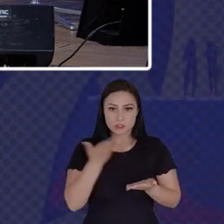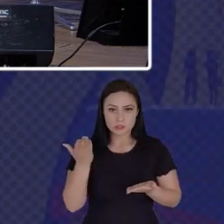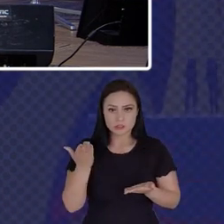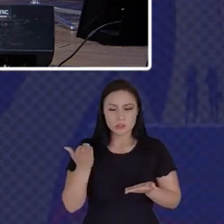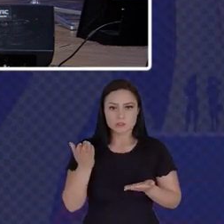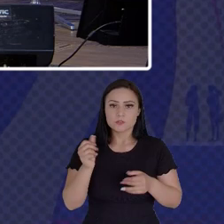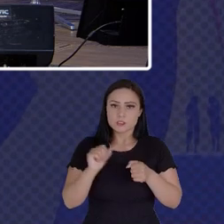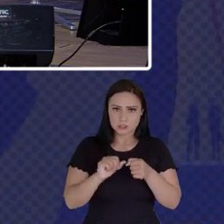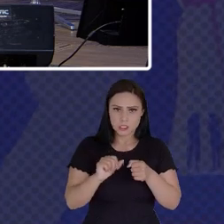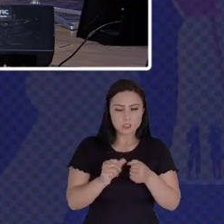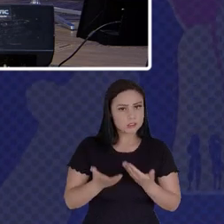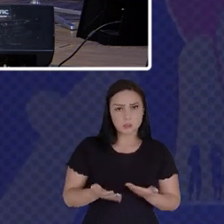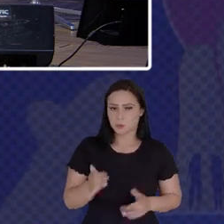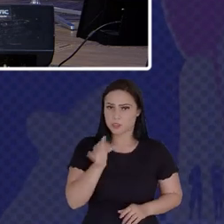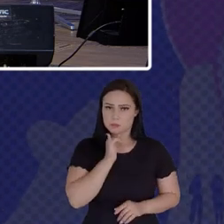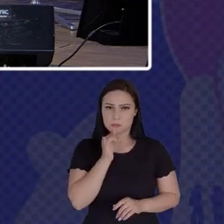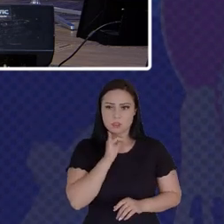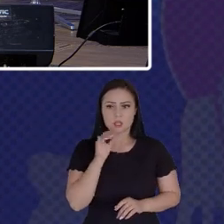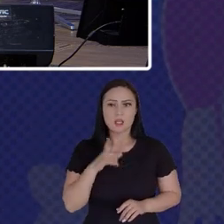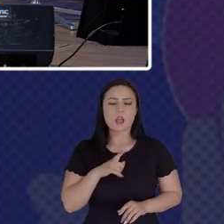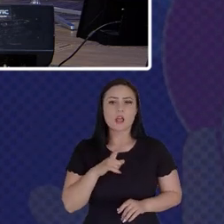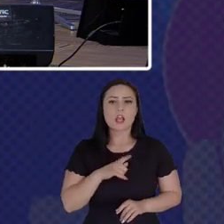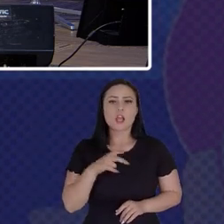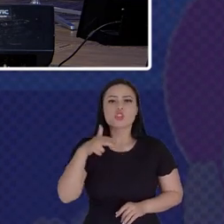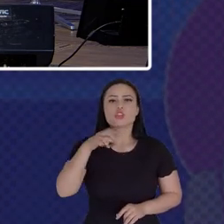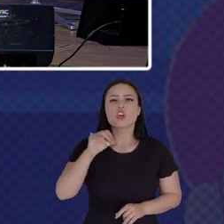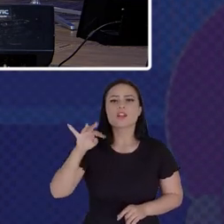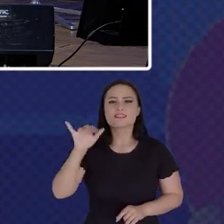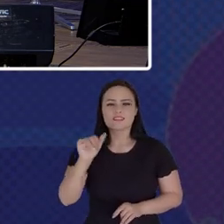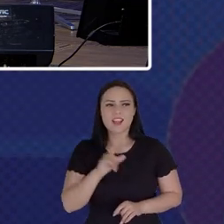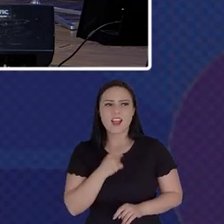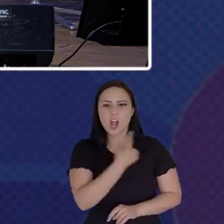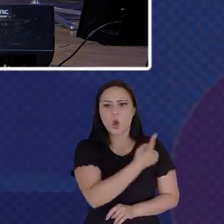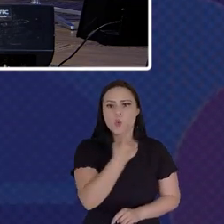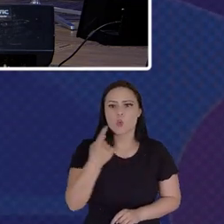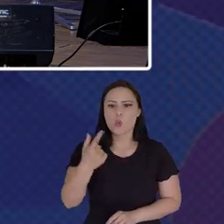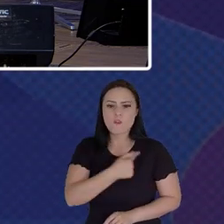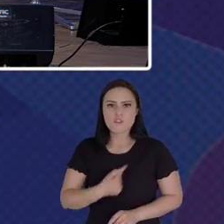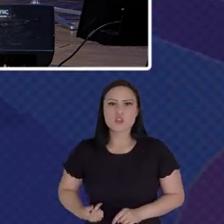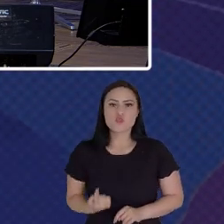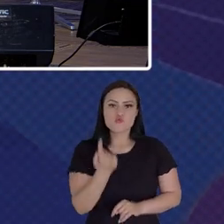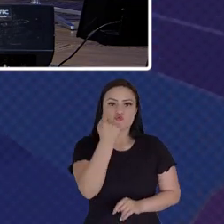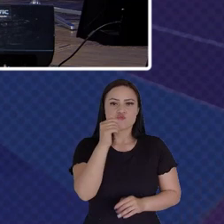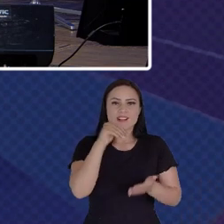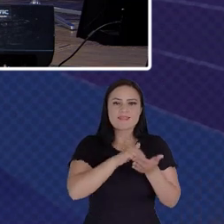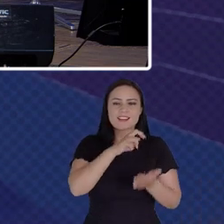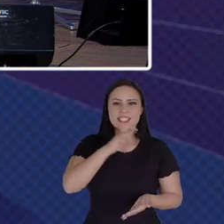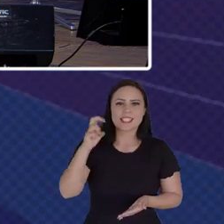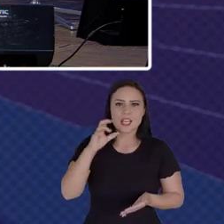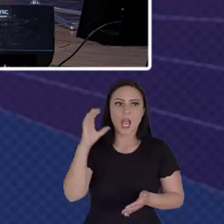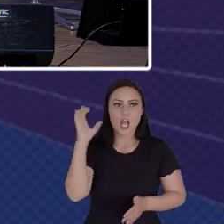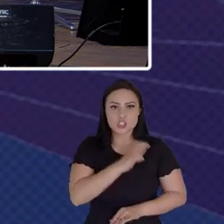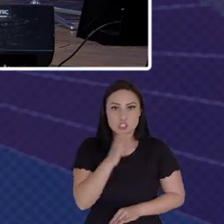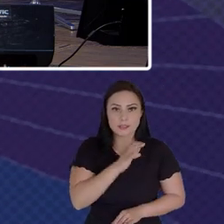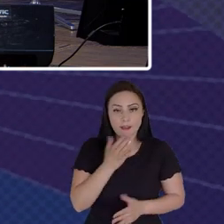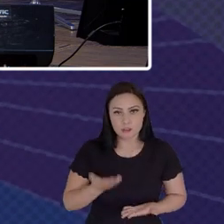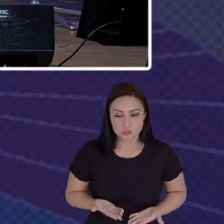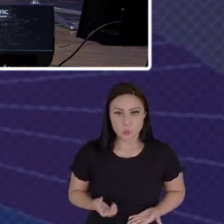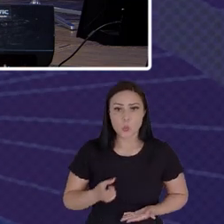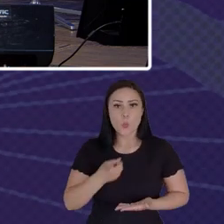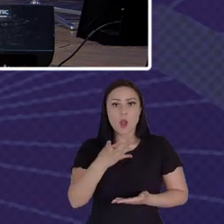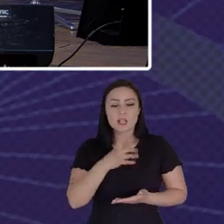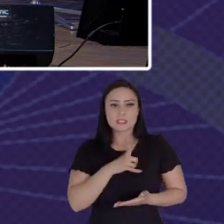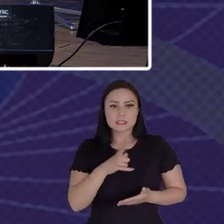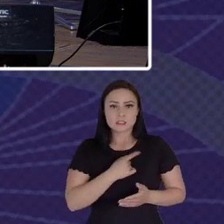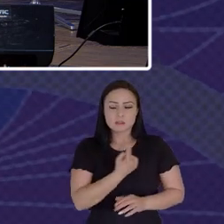Government Each Of Year From One To Five In Terms Of Agility How Many Stars Would You Give